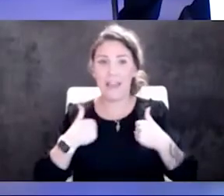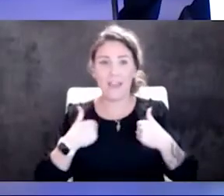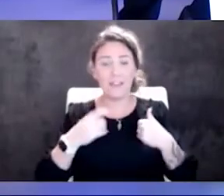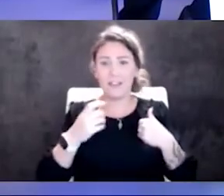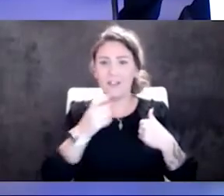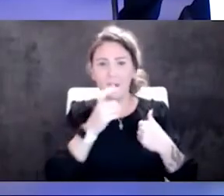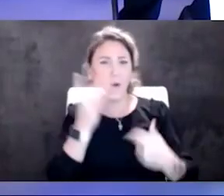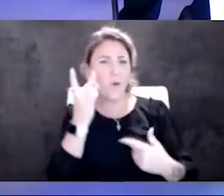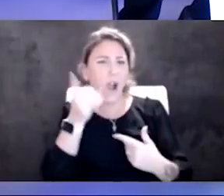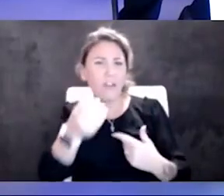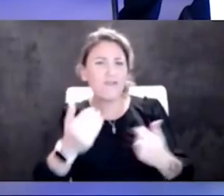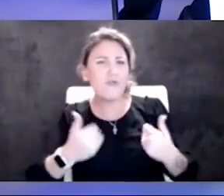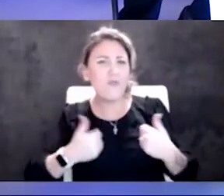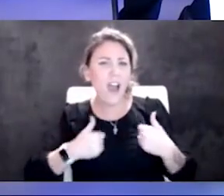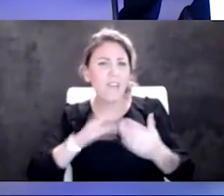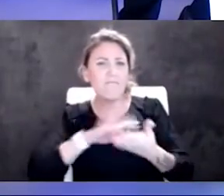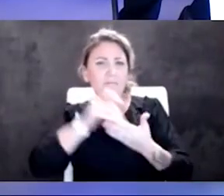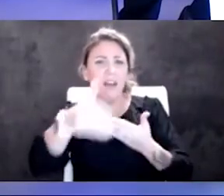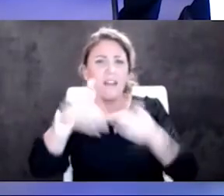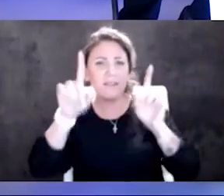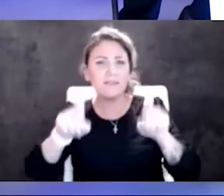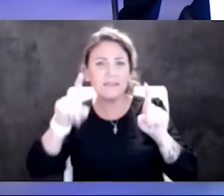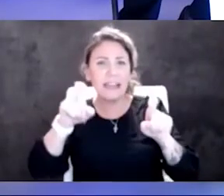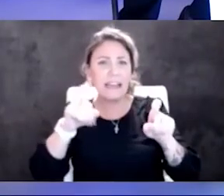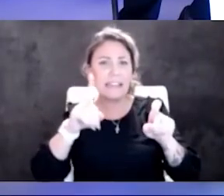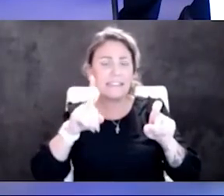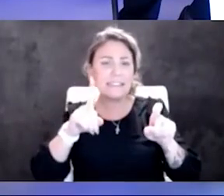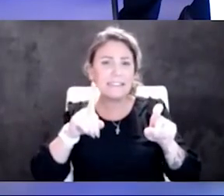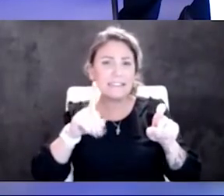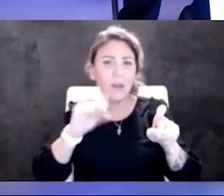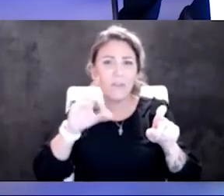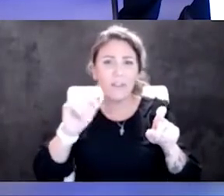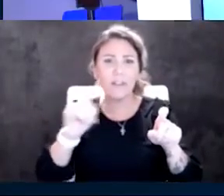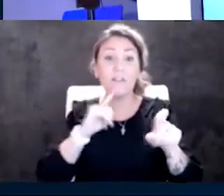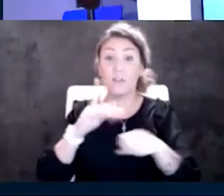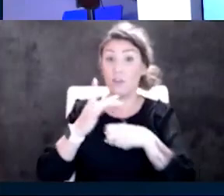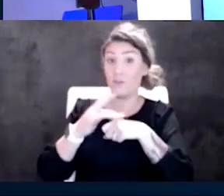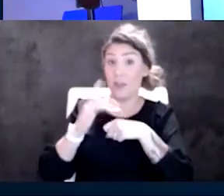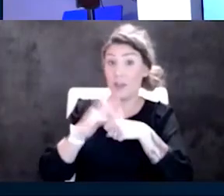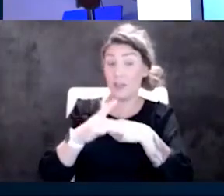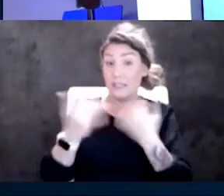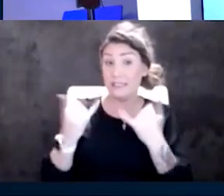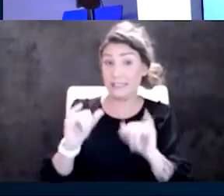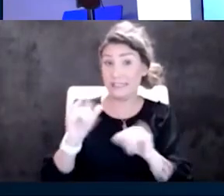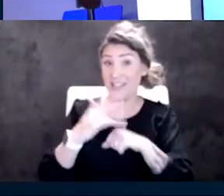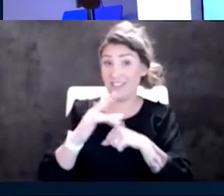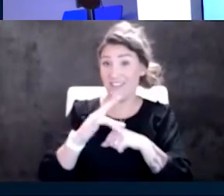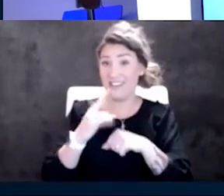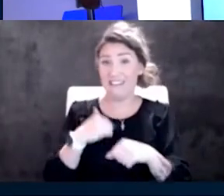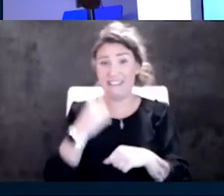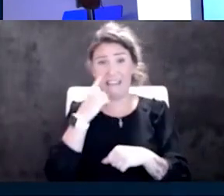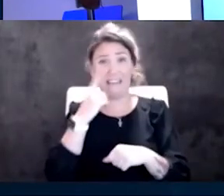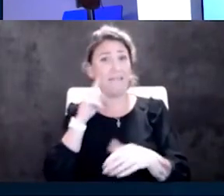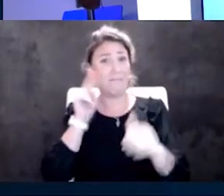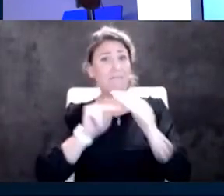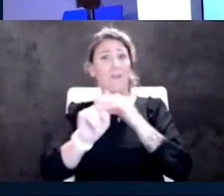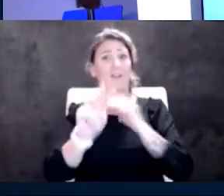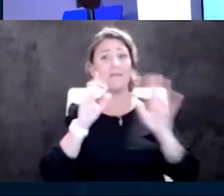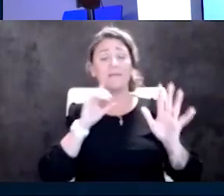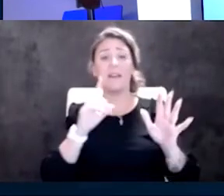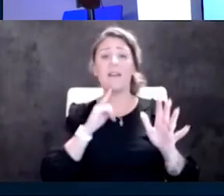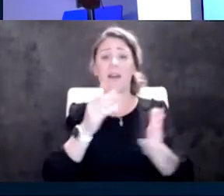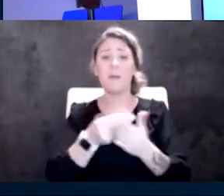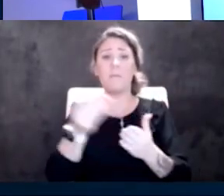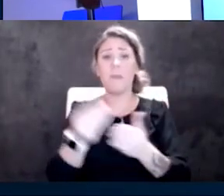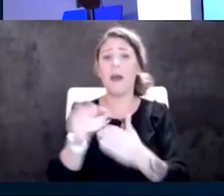and I don't have stash? We're talking about stash a little bit. They may still be. They were thinking ahead. I got a bunch of, I did buy some KN95 masks.